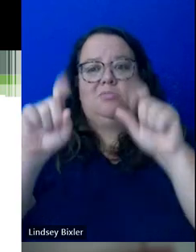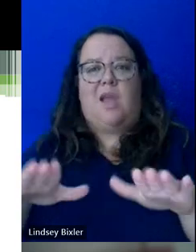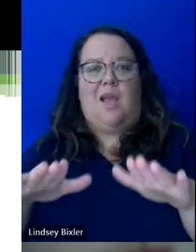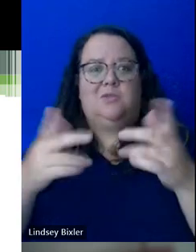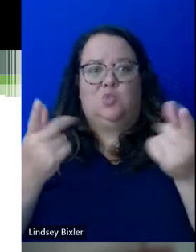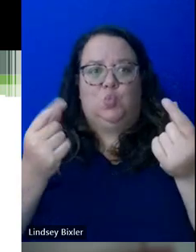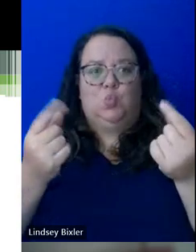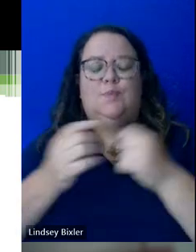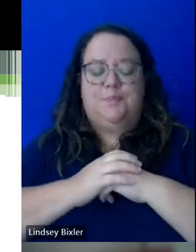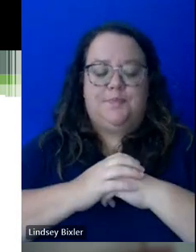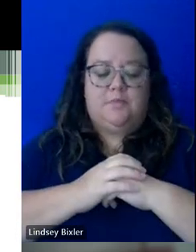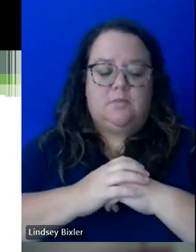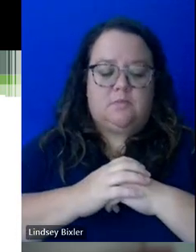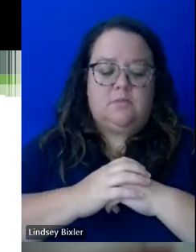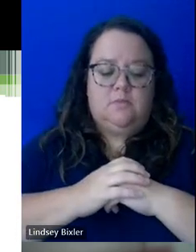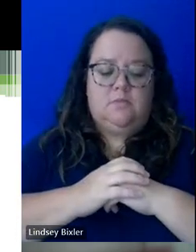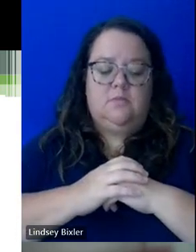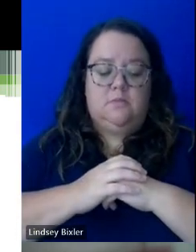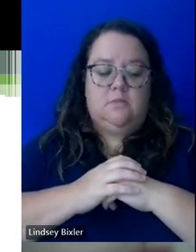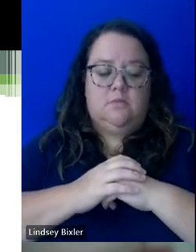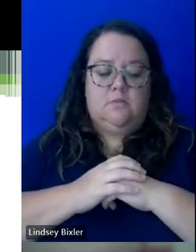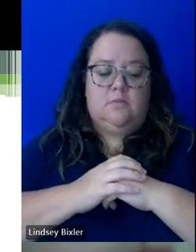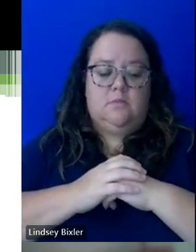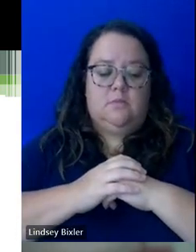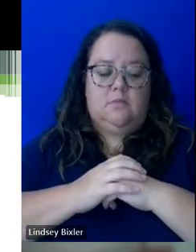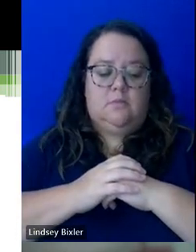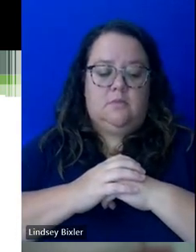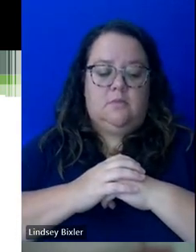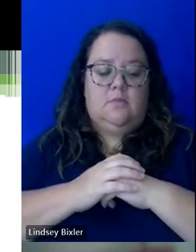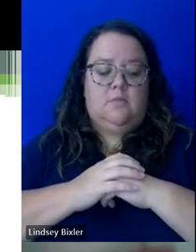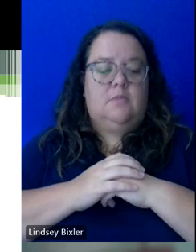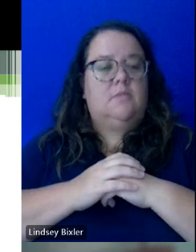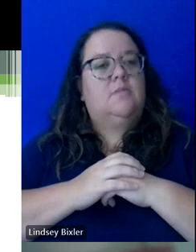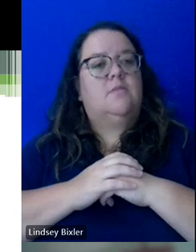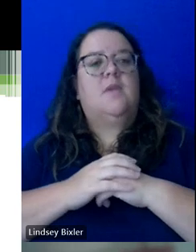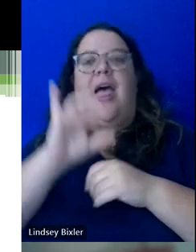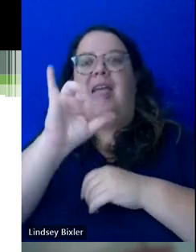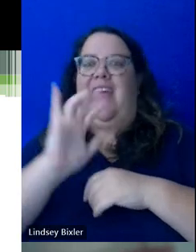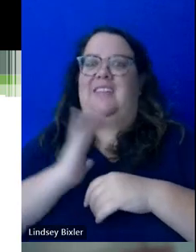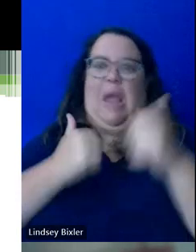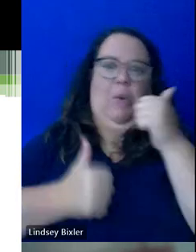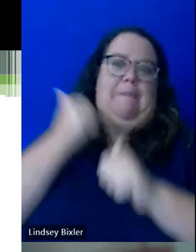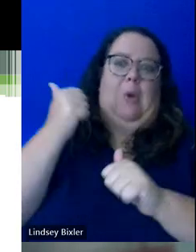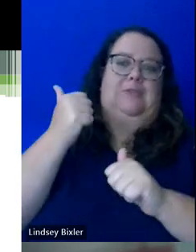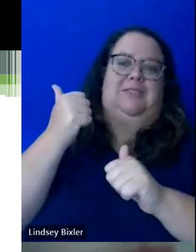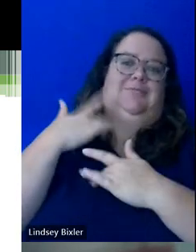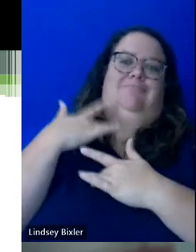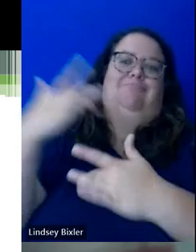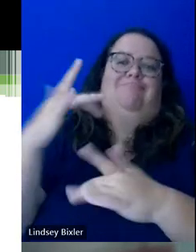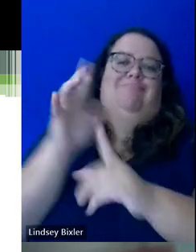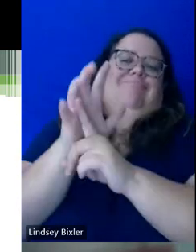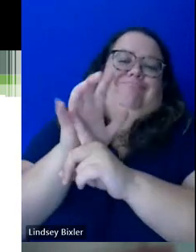So, that is our most common type of accommodation, and so extended time.